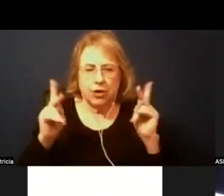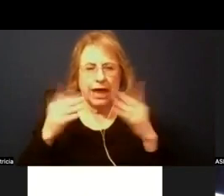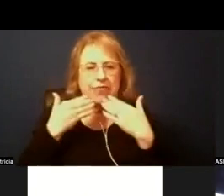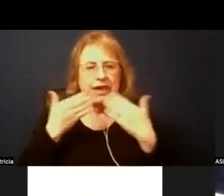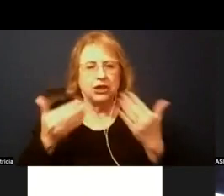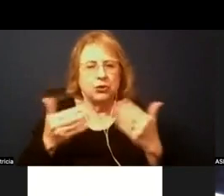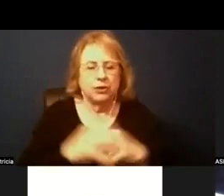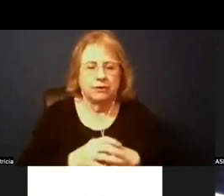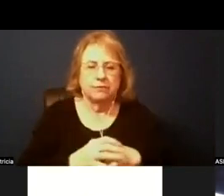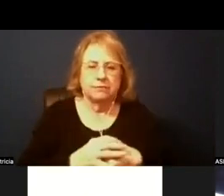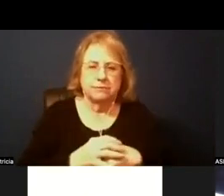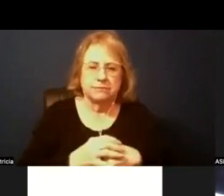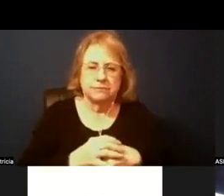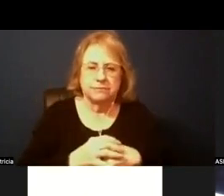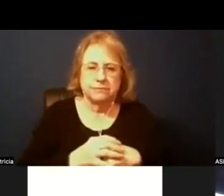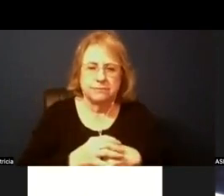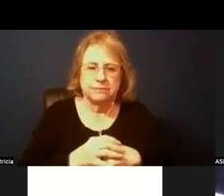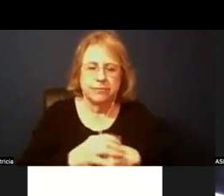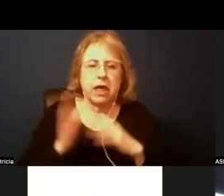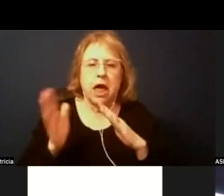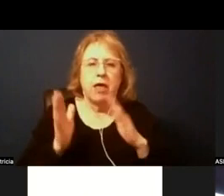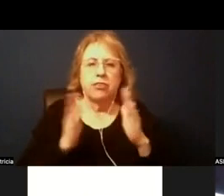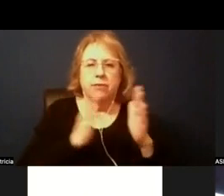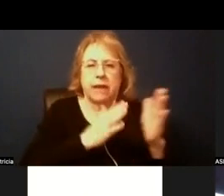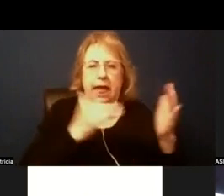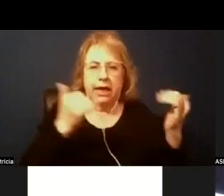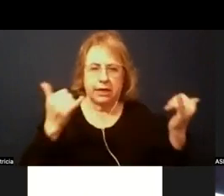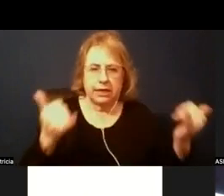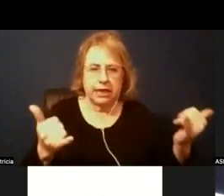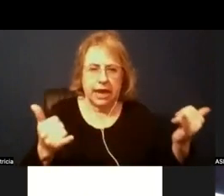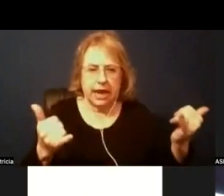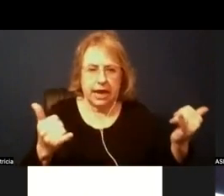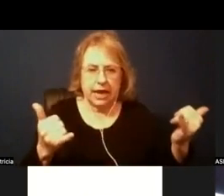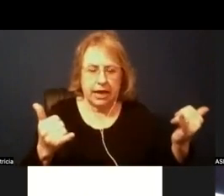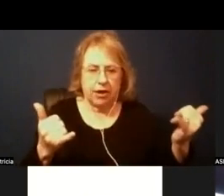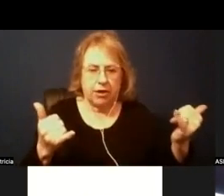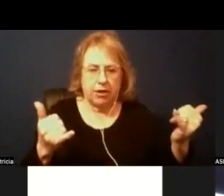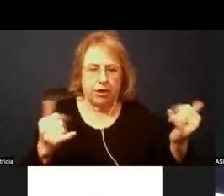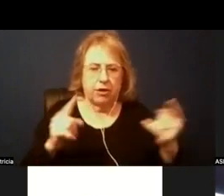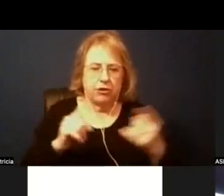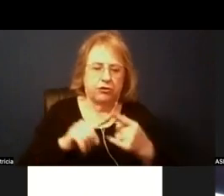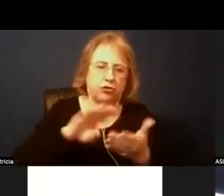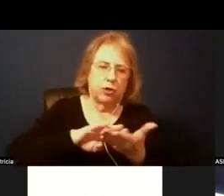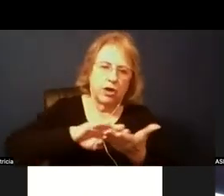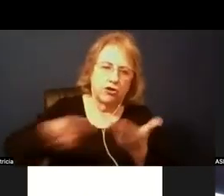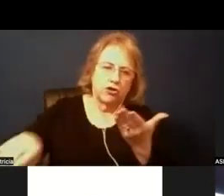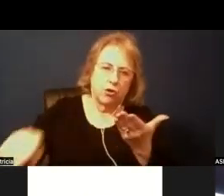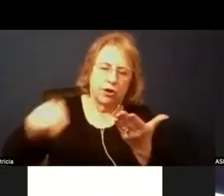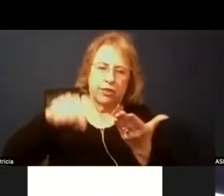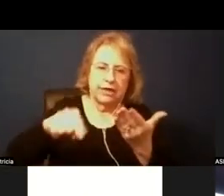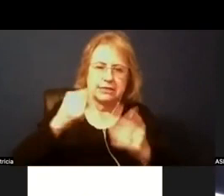um so the plan now is to adjourn this regular meeting and head back into